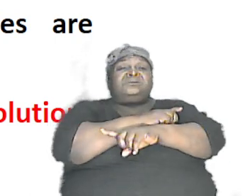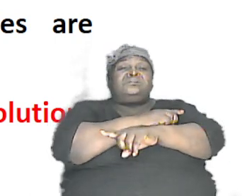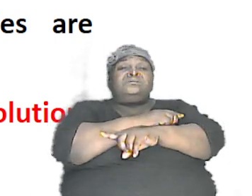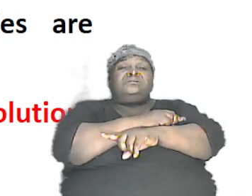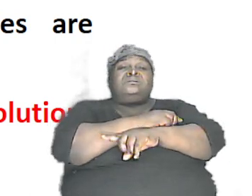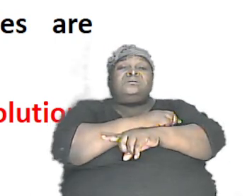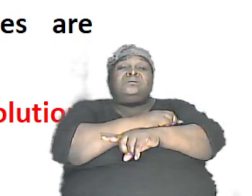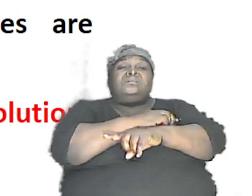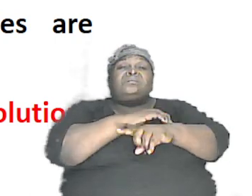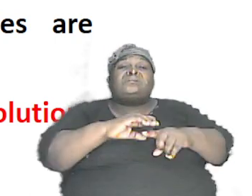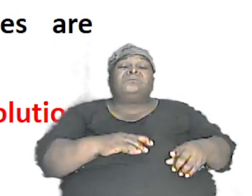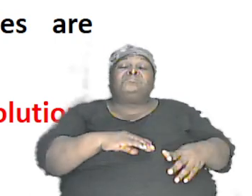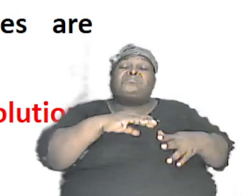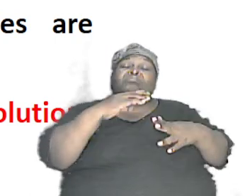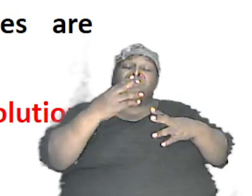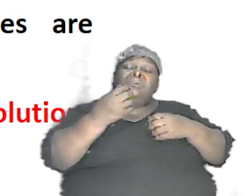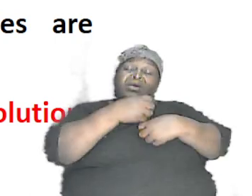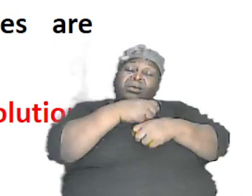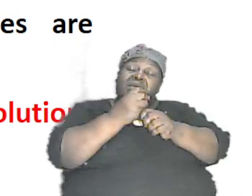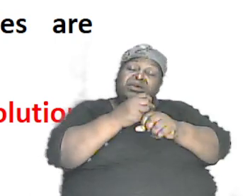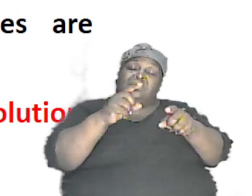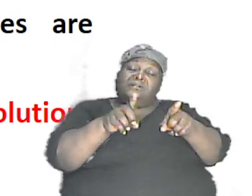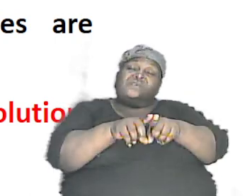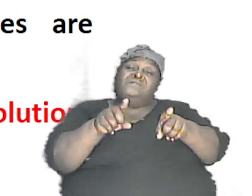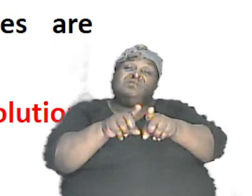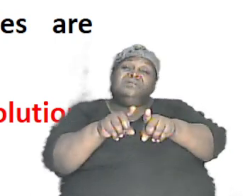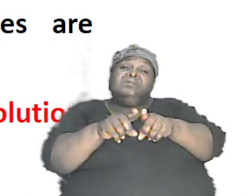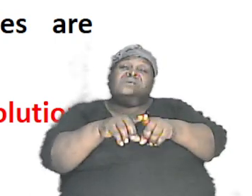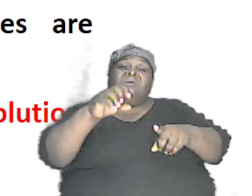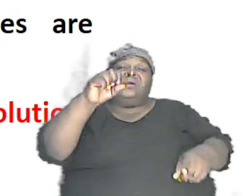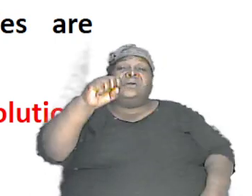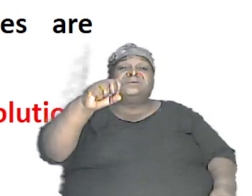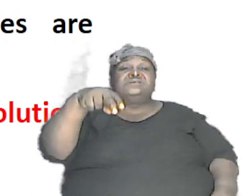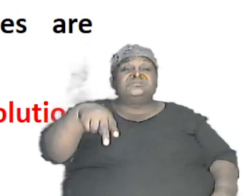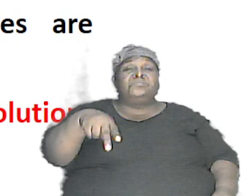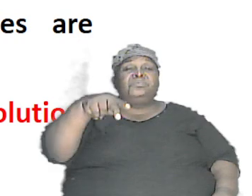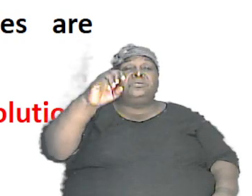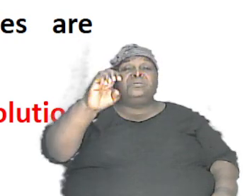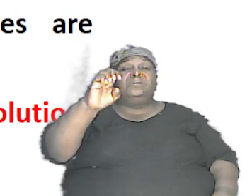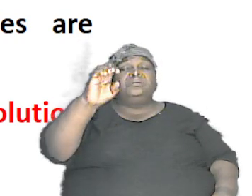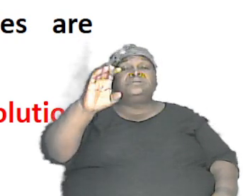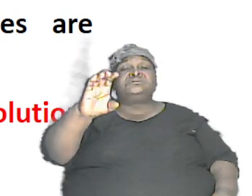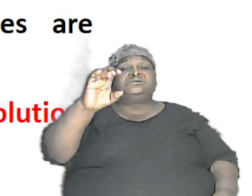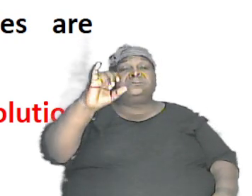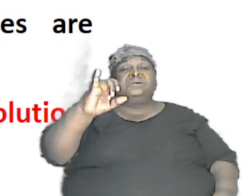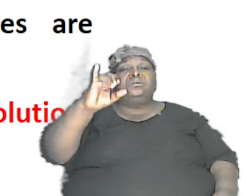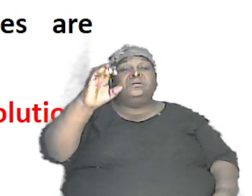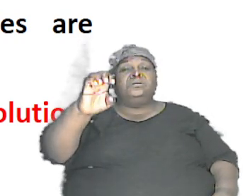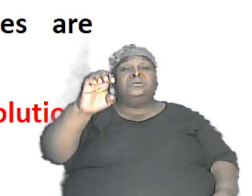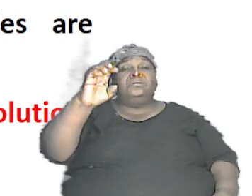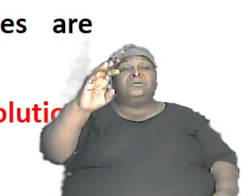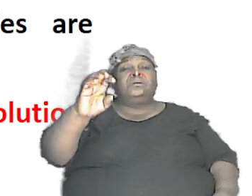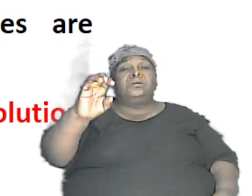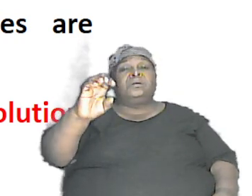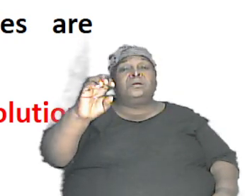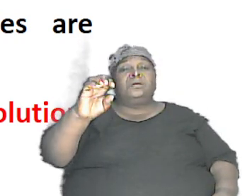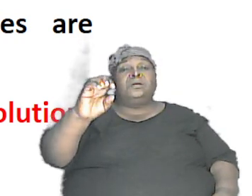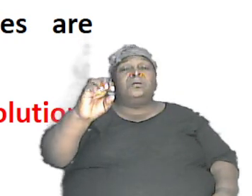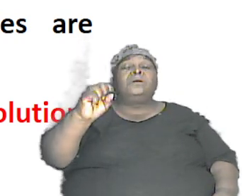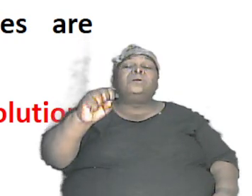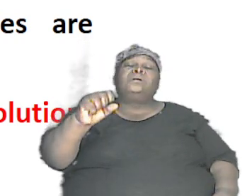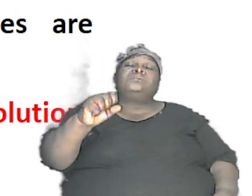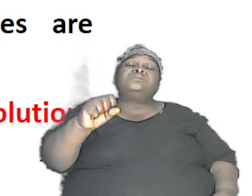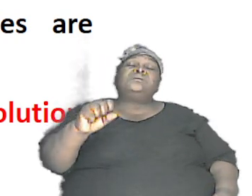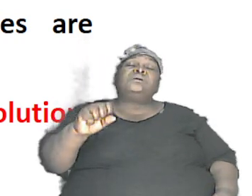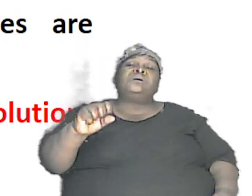because there was a time when you just keep it within the particular group lions with different